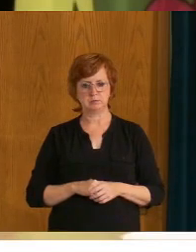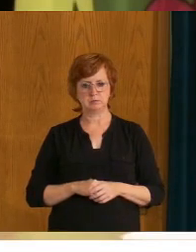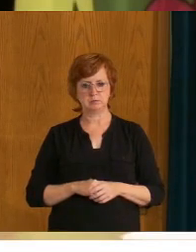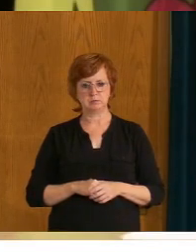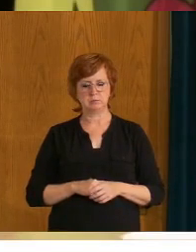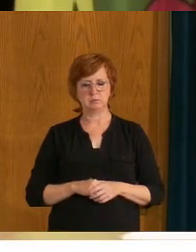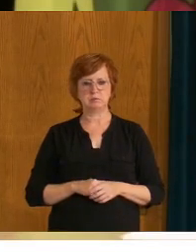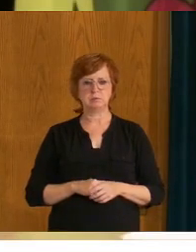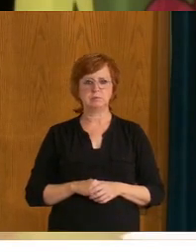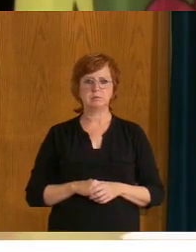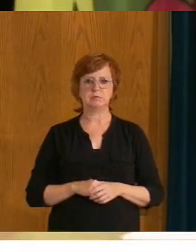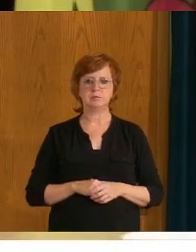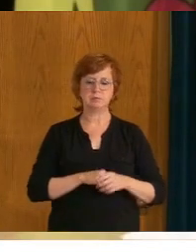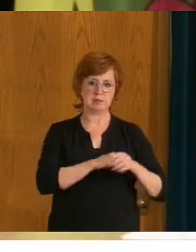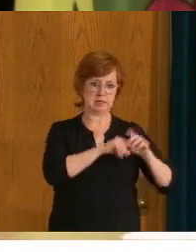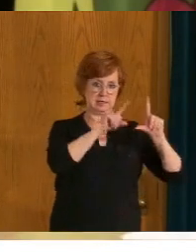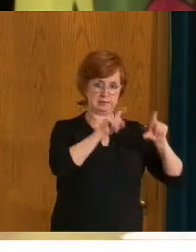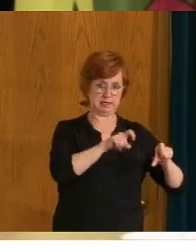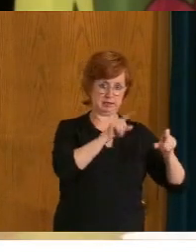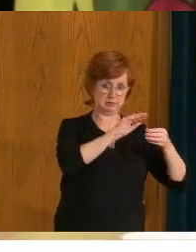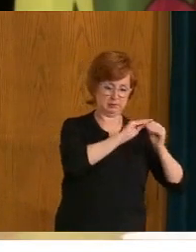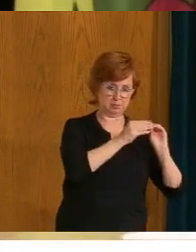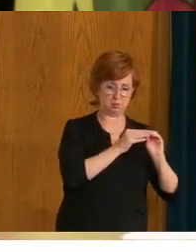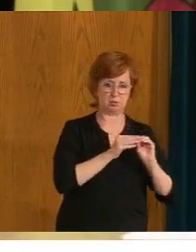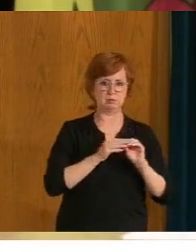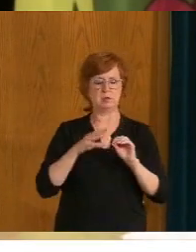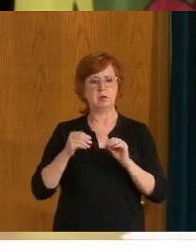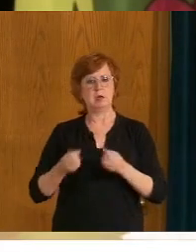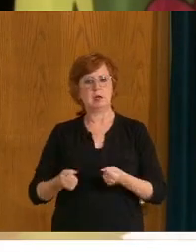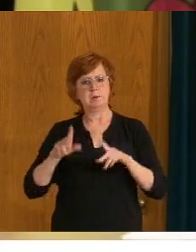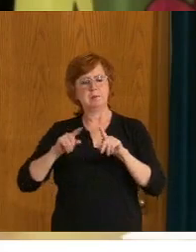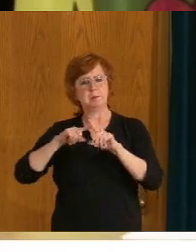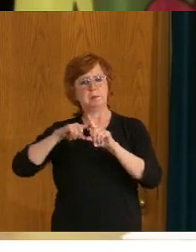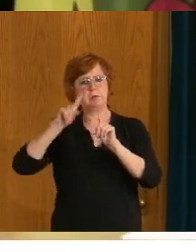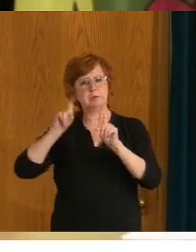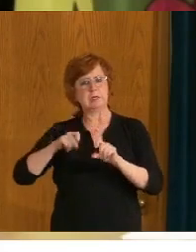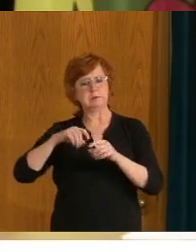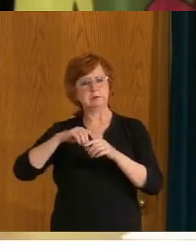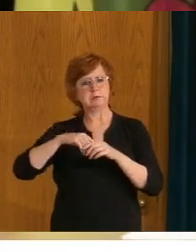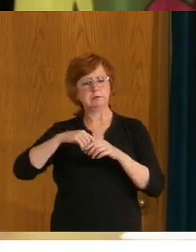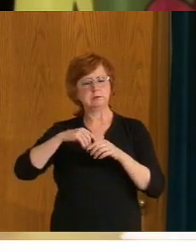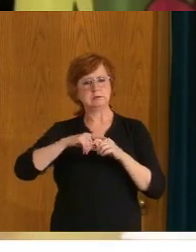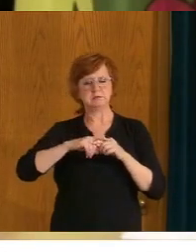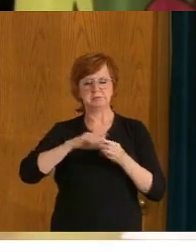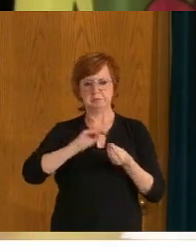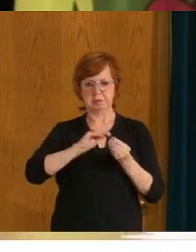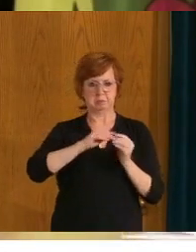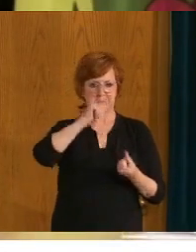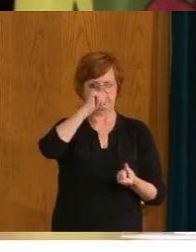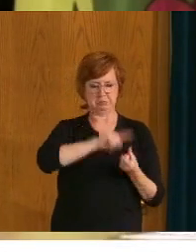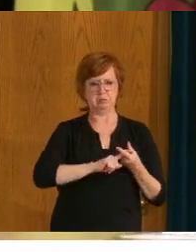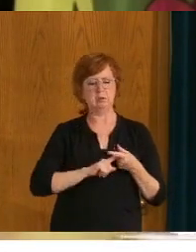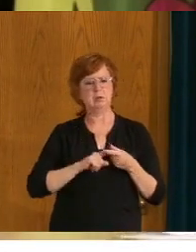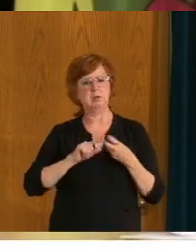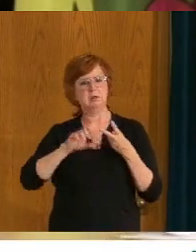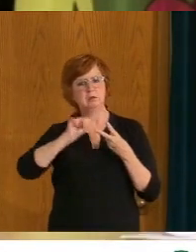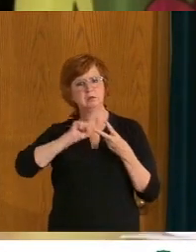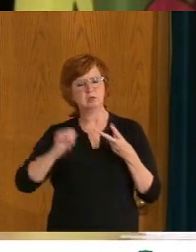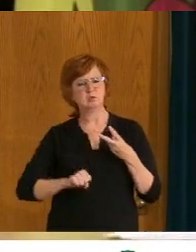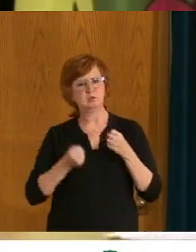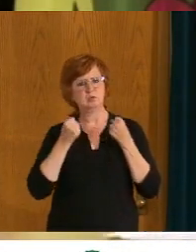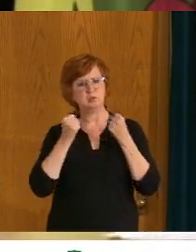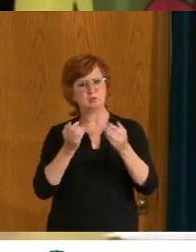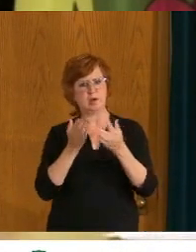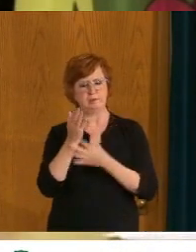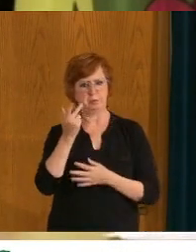testing numbers and positivity rates are much lower lately. And, uh, the Saskatoon drive-through, uh, is lately seeing a lot fewer vehicles